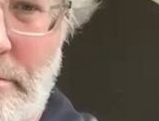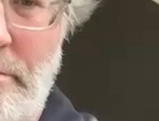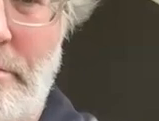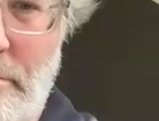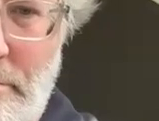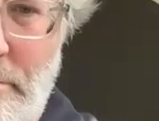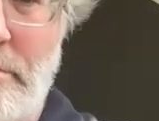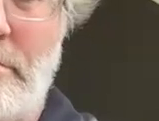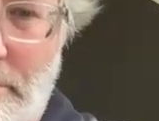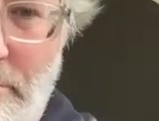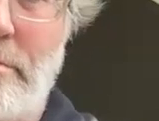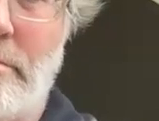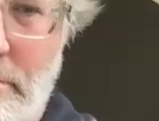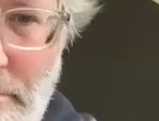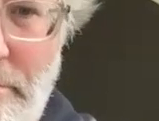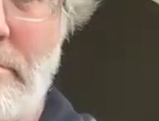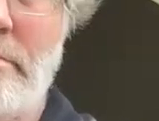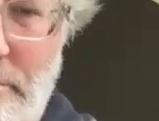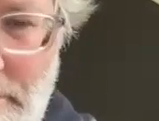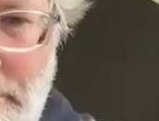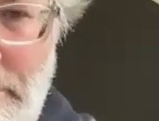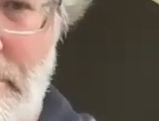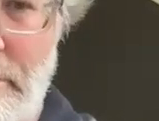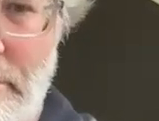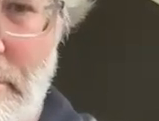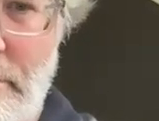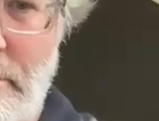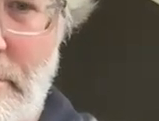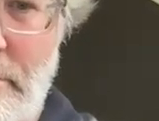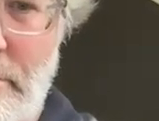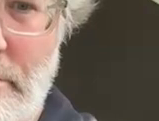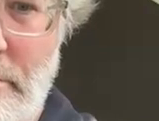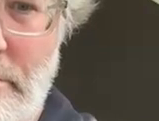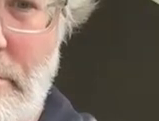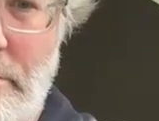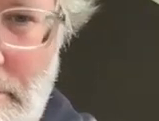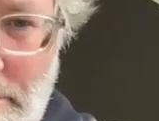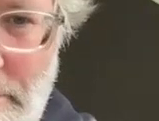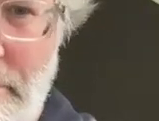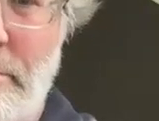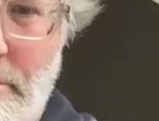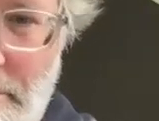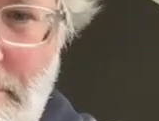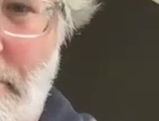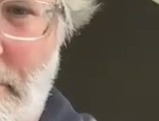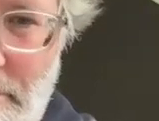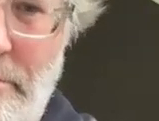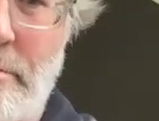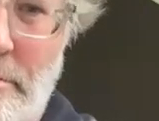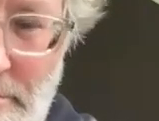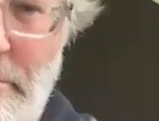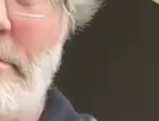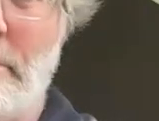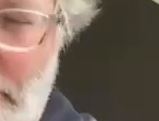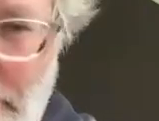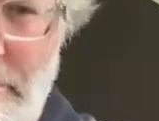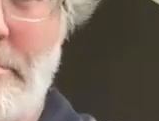trustworthy or not trustworthy you're right we're not going to split that up so if you're greenwashing and even inadvertently this is why i said you know this